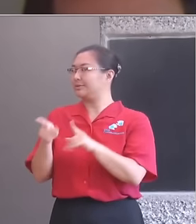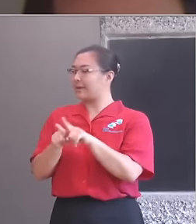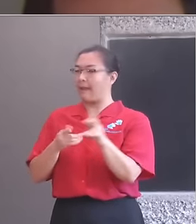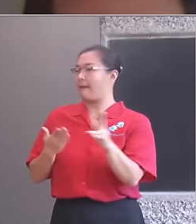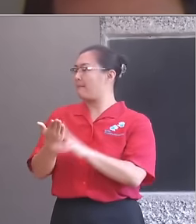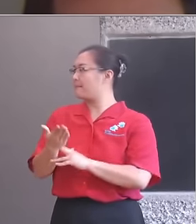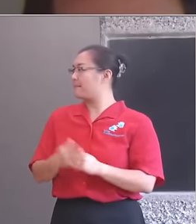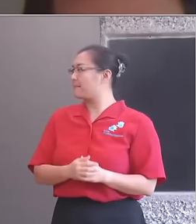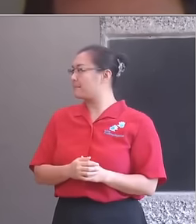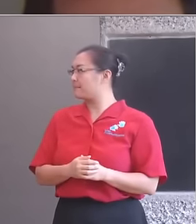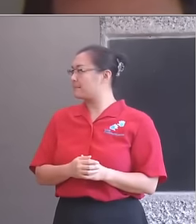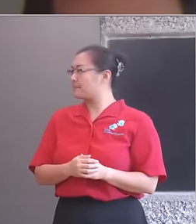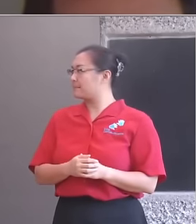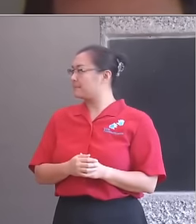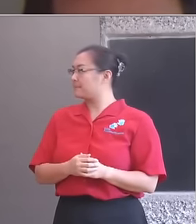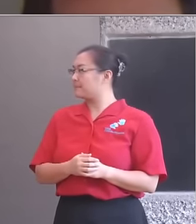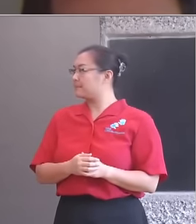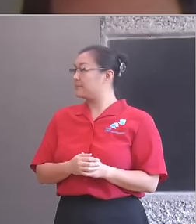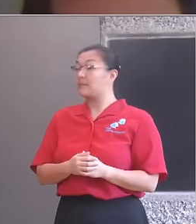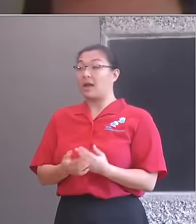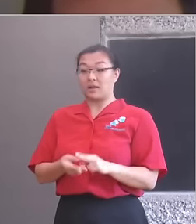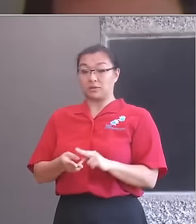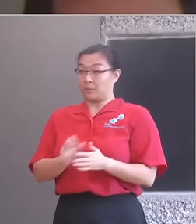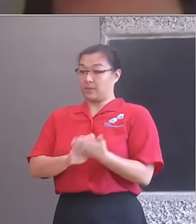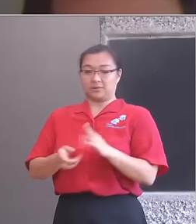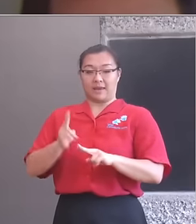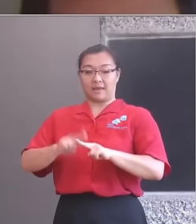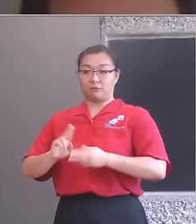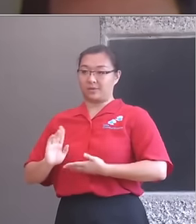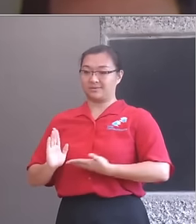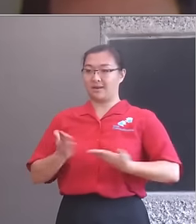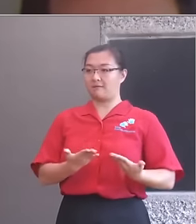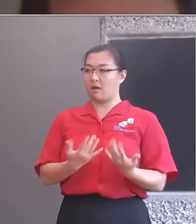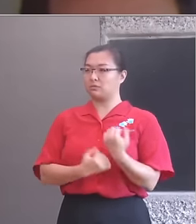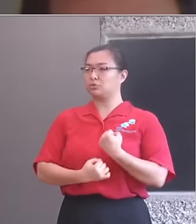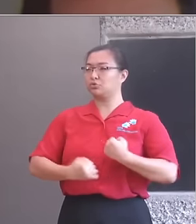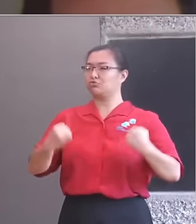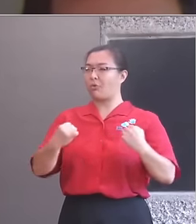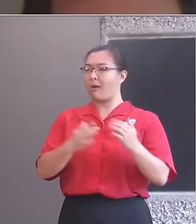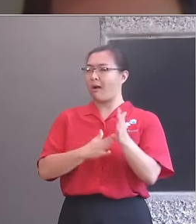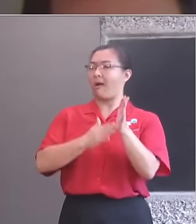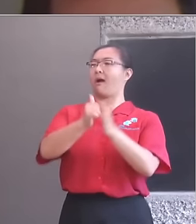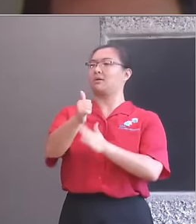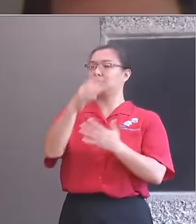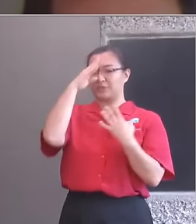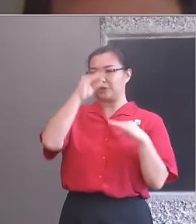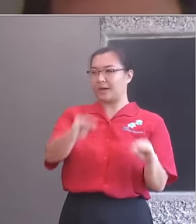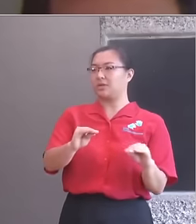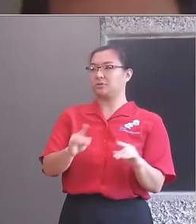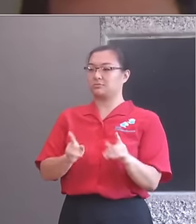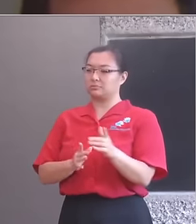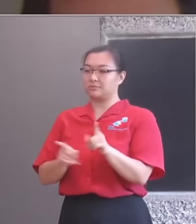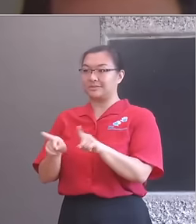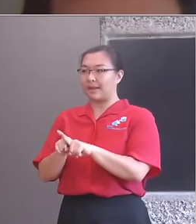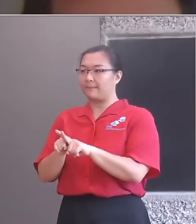cultural education and strong academic education in all our state schools is key to delivering that